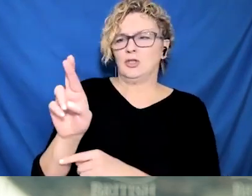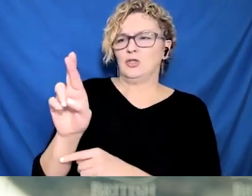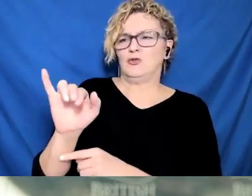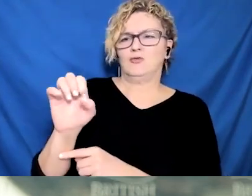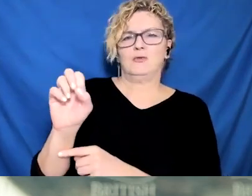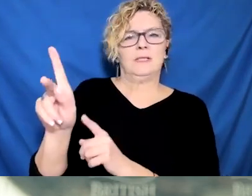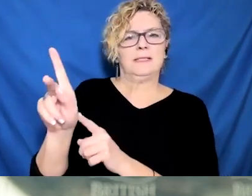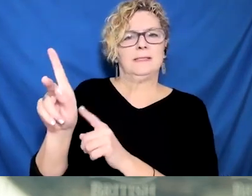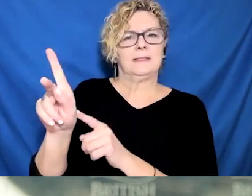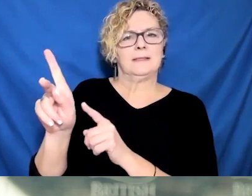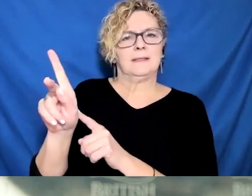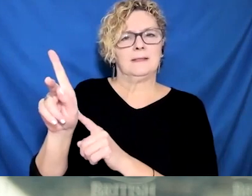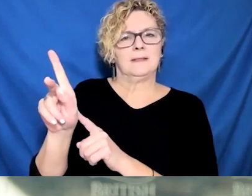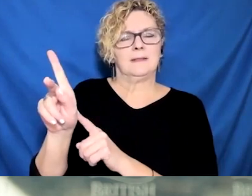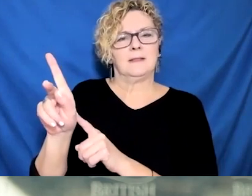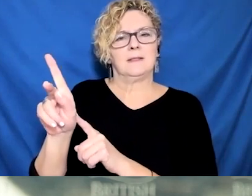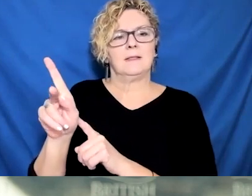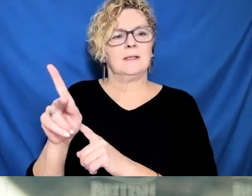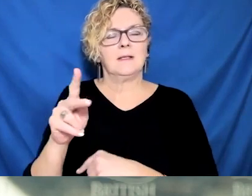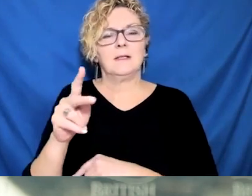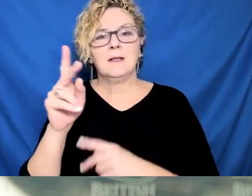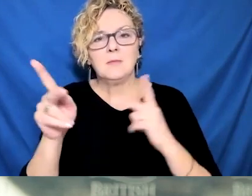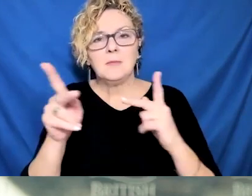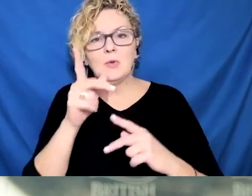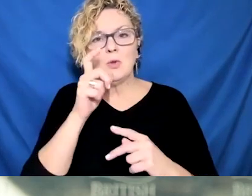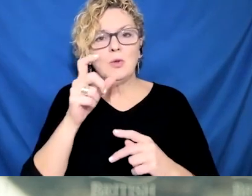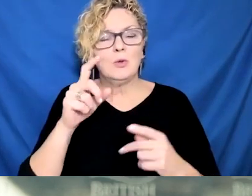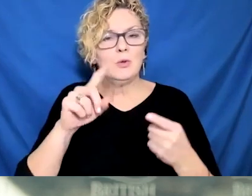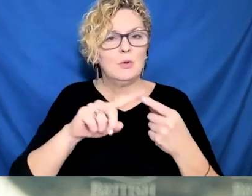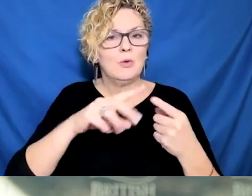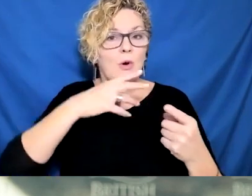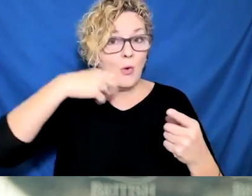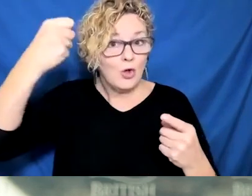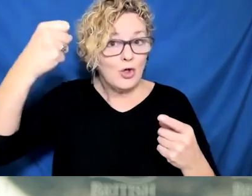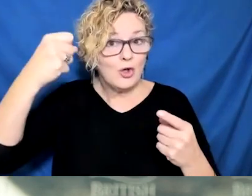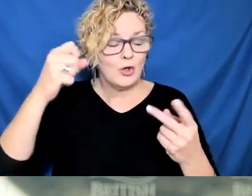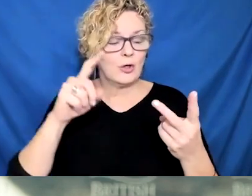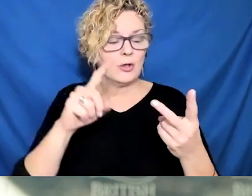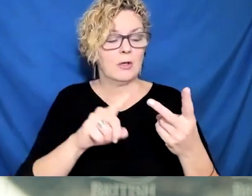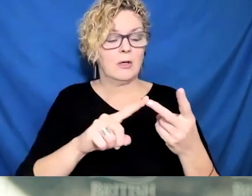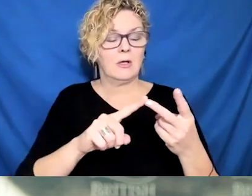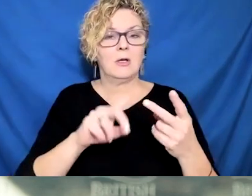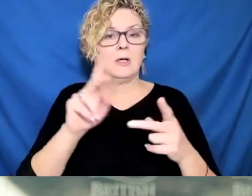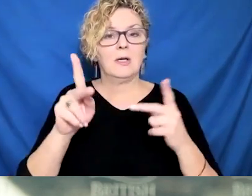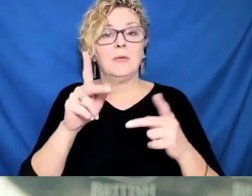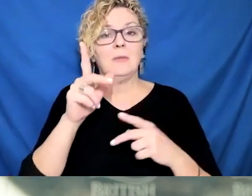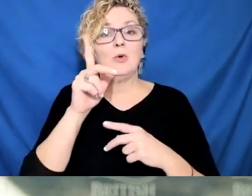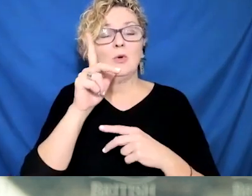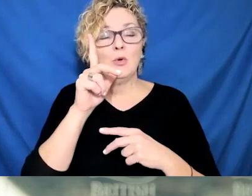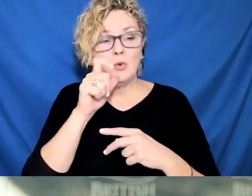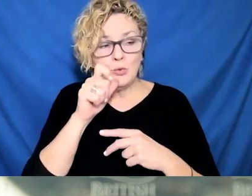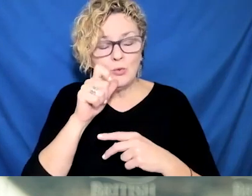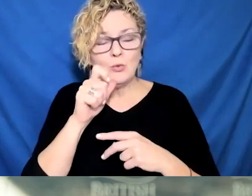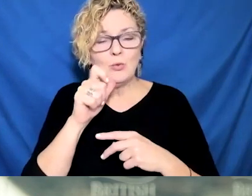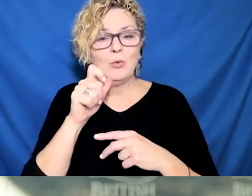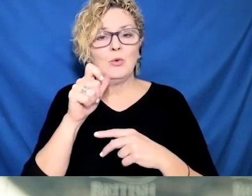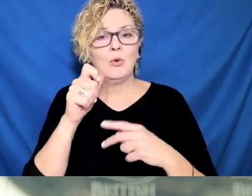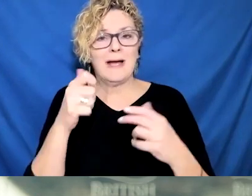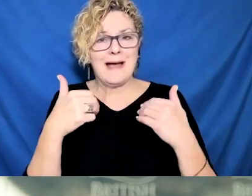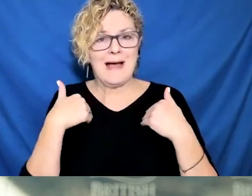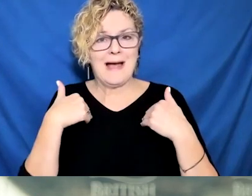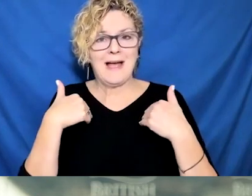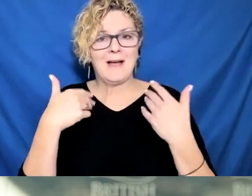also about the ones they love, and act accordingly, which is following public health guidance, following public health orders,